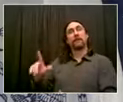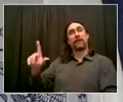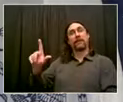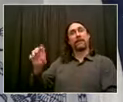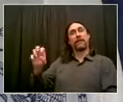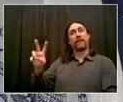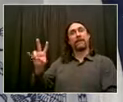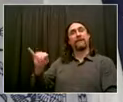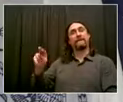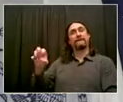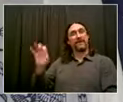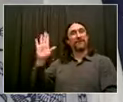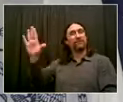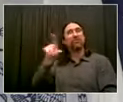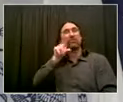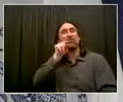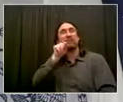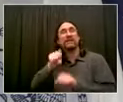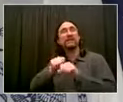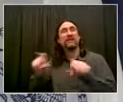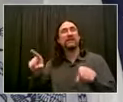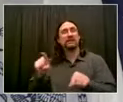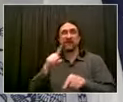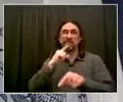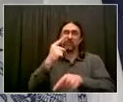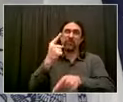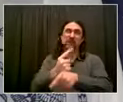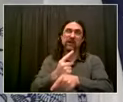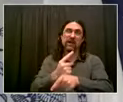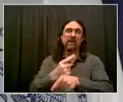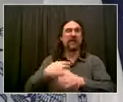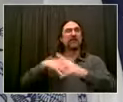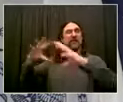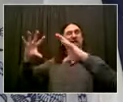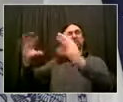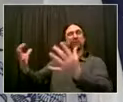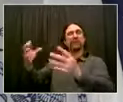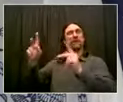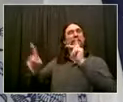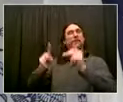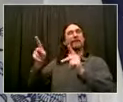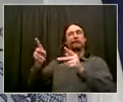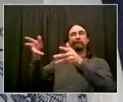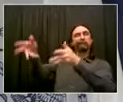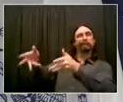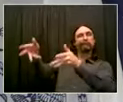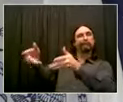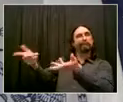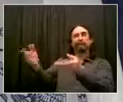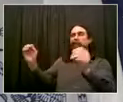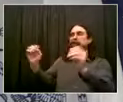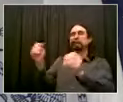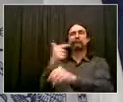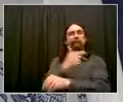you're going to be seeing a lot more. We know there's a lot of places where we could create really